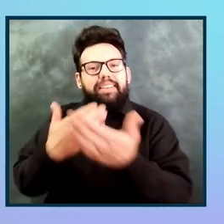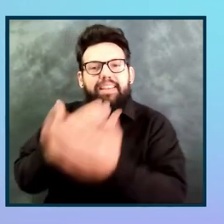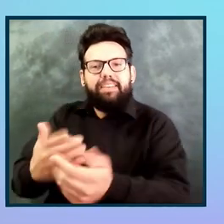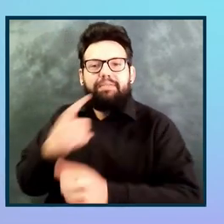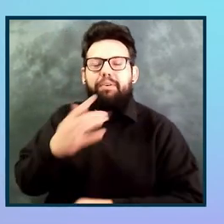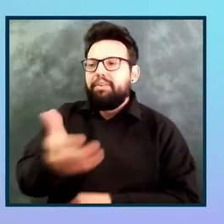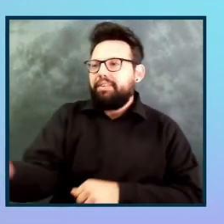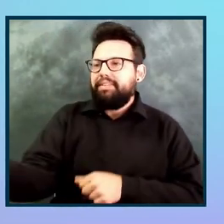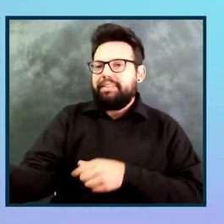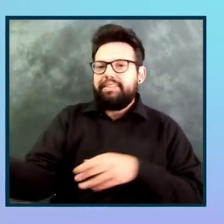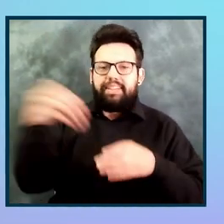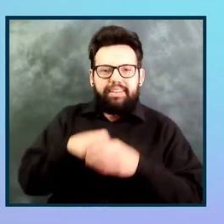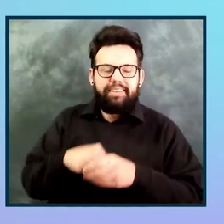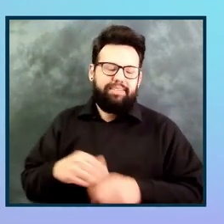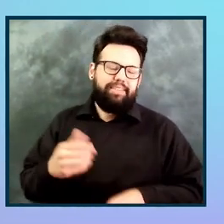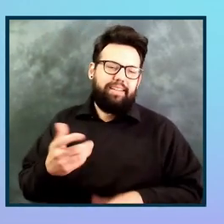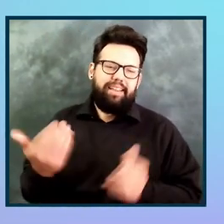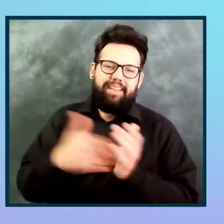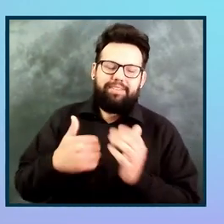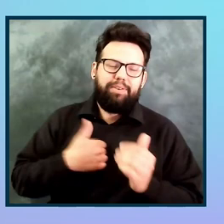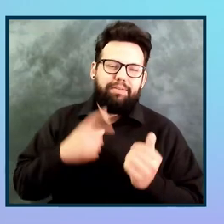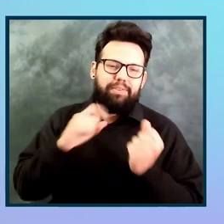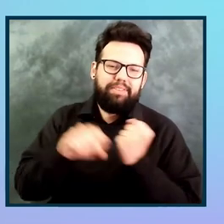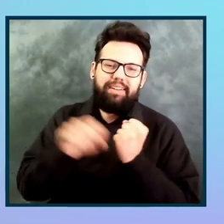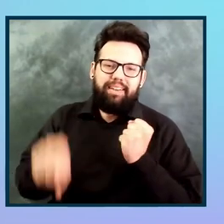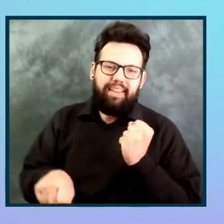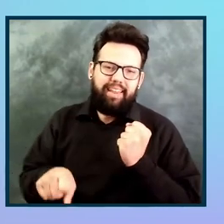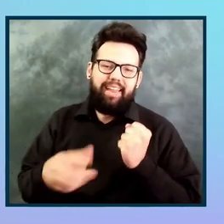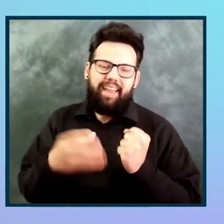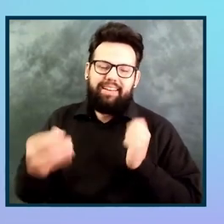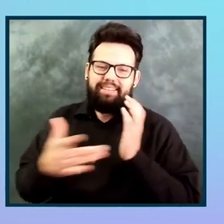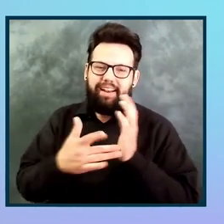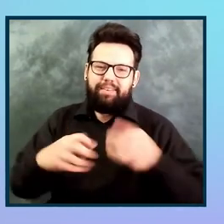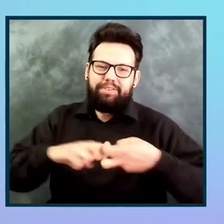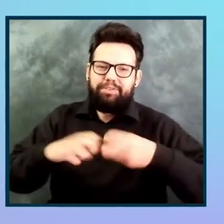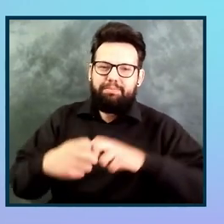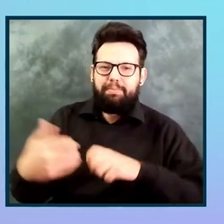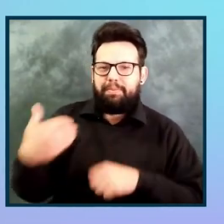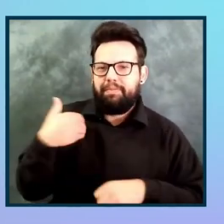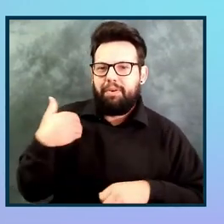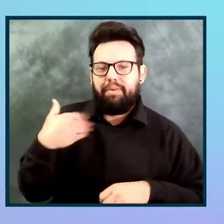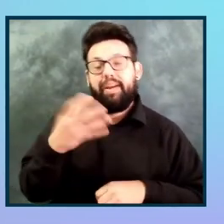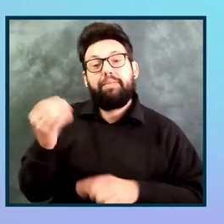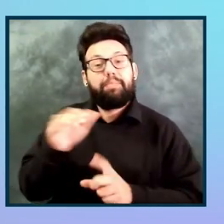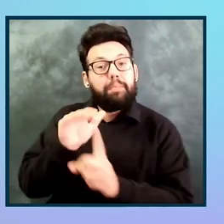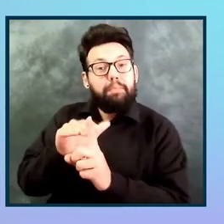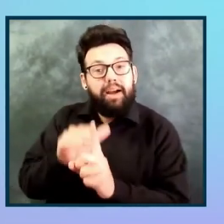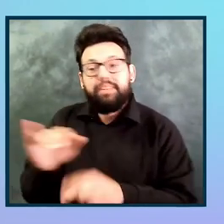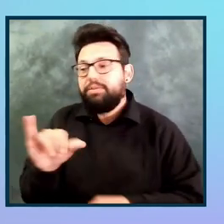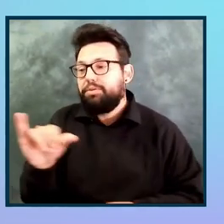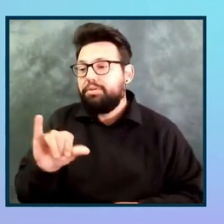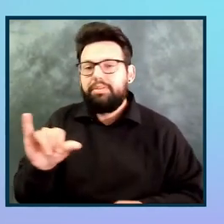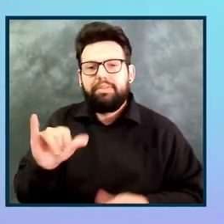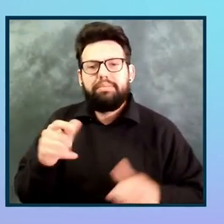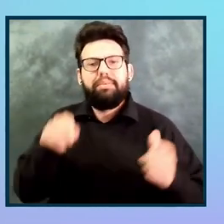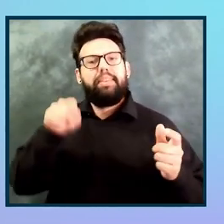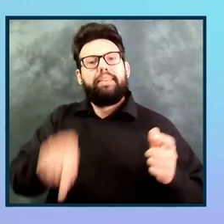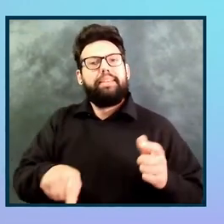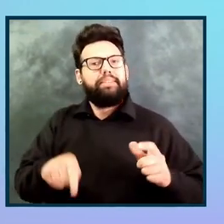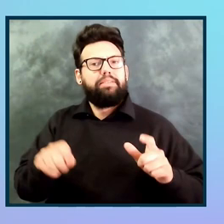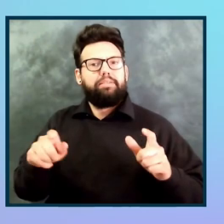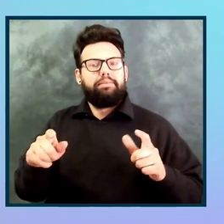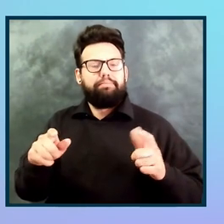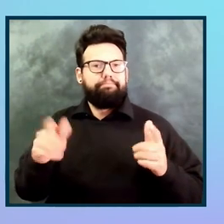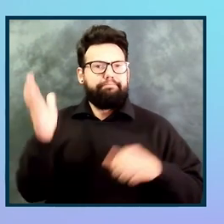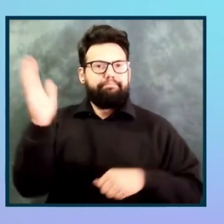for the delay and the technical issues that we had earlier. A reminder, you can always come back and watch the recording